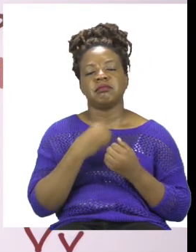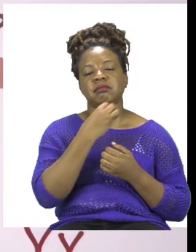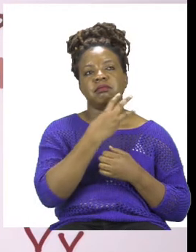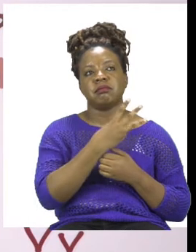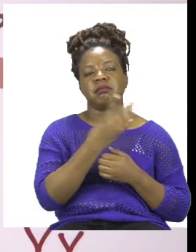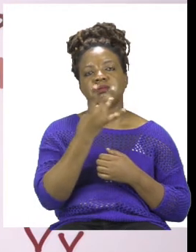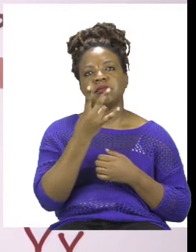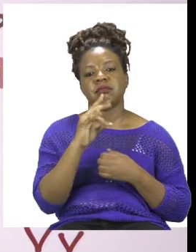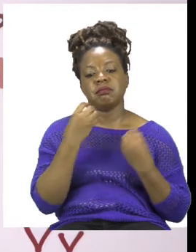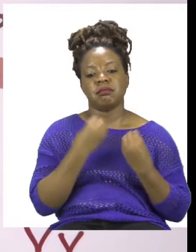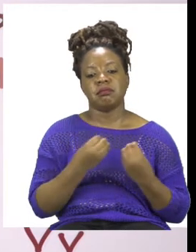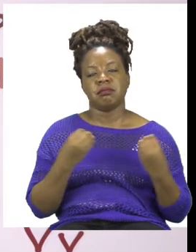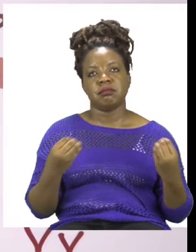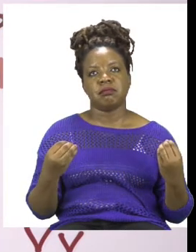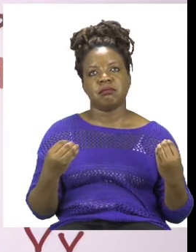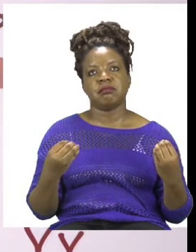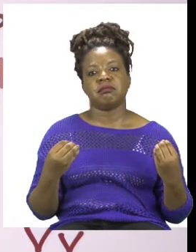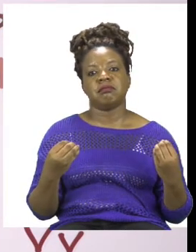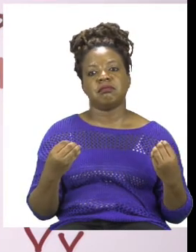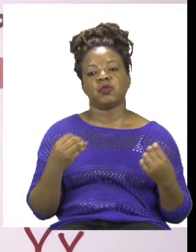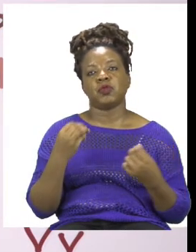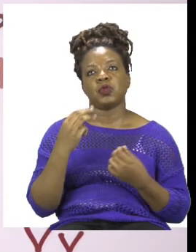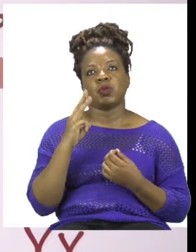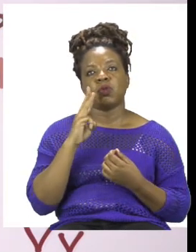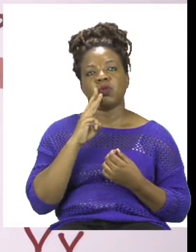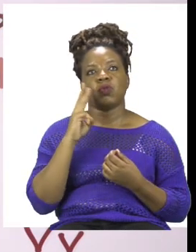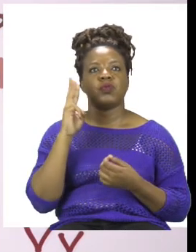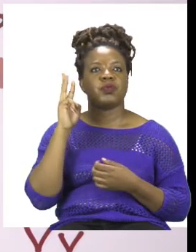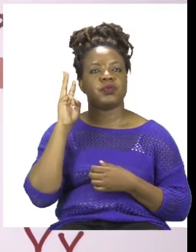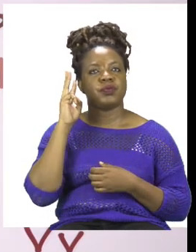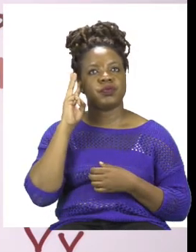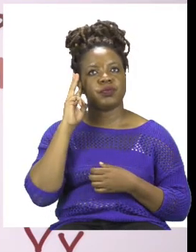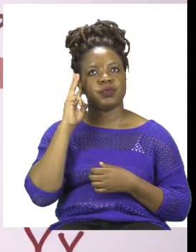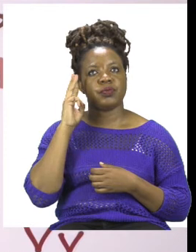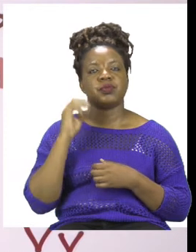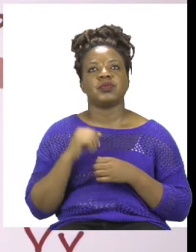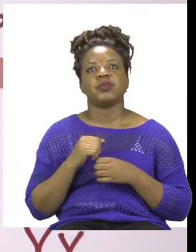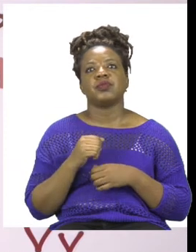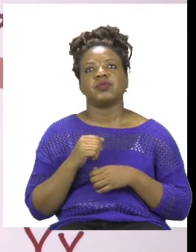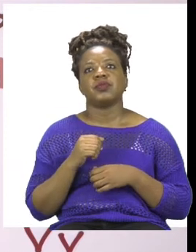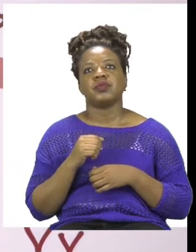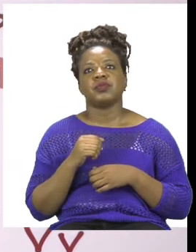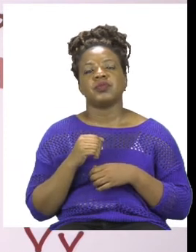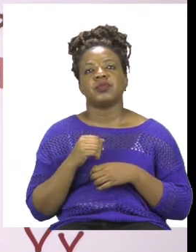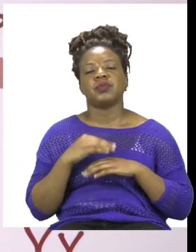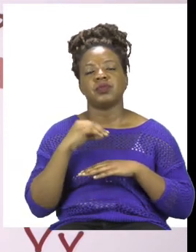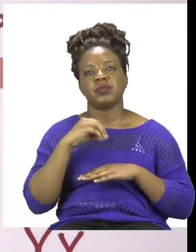children were at